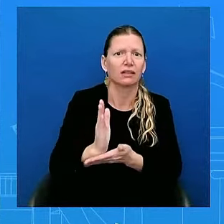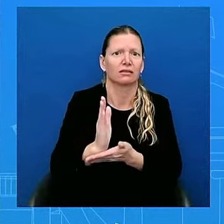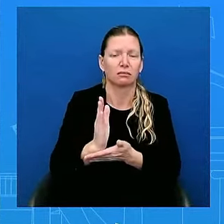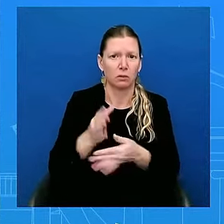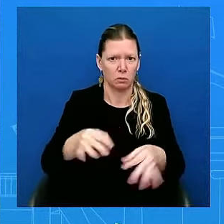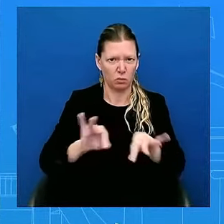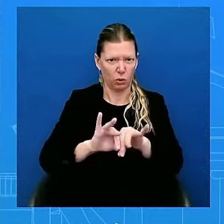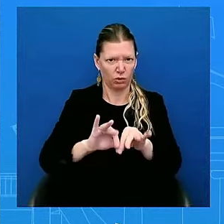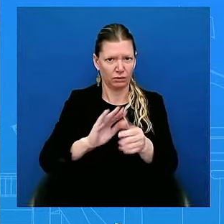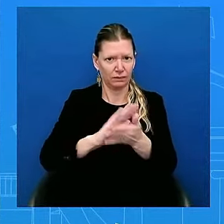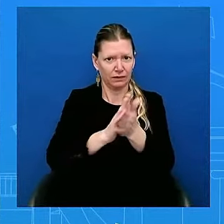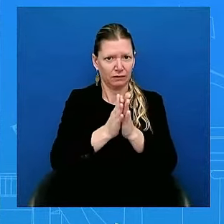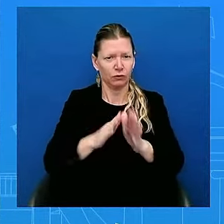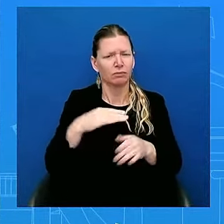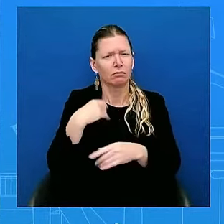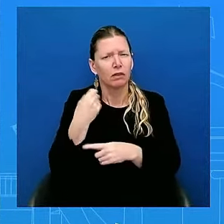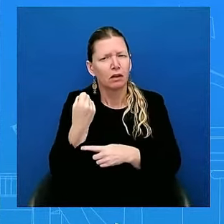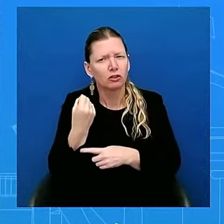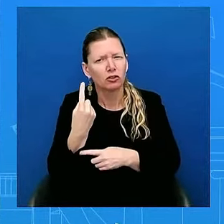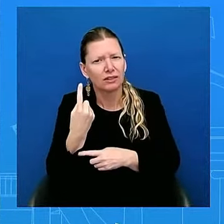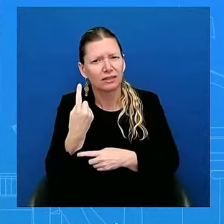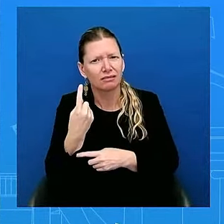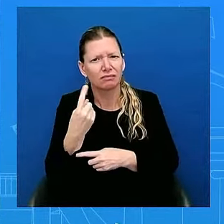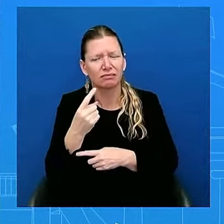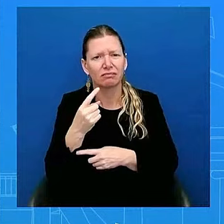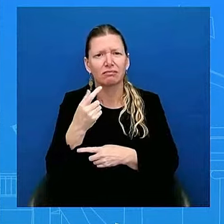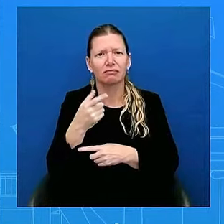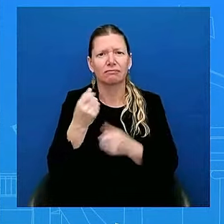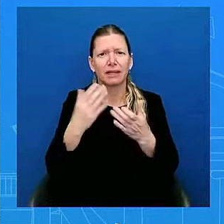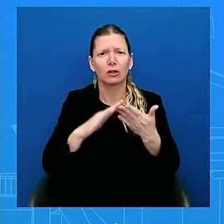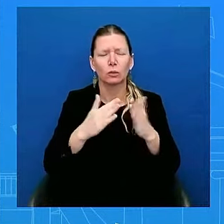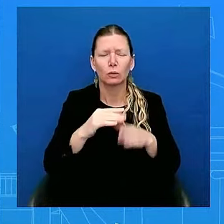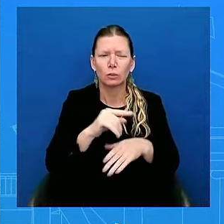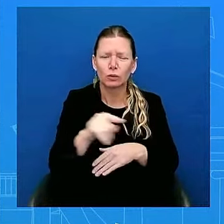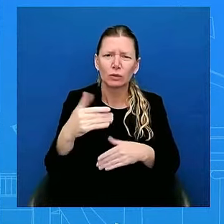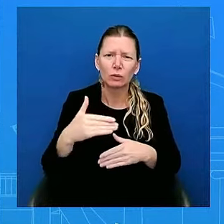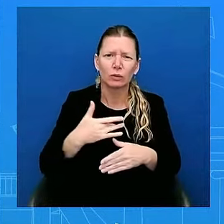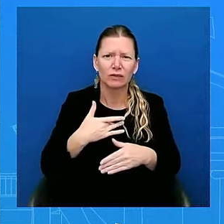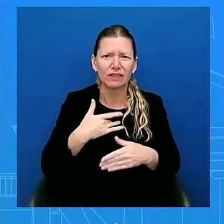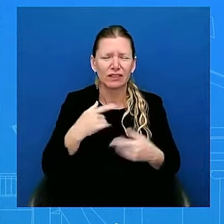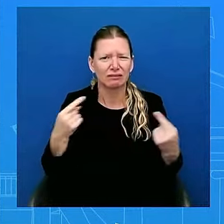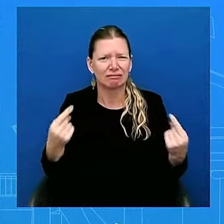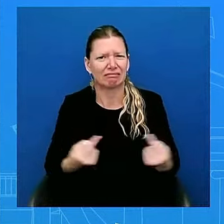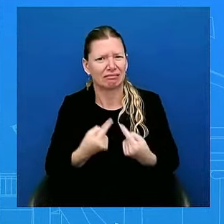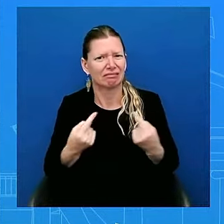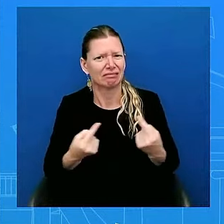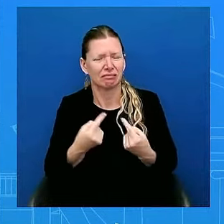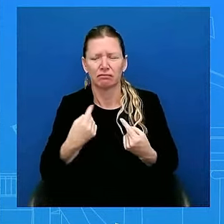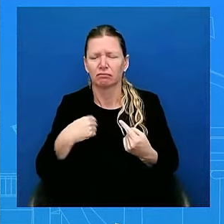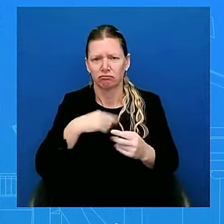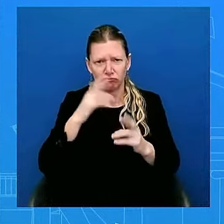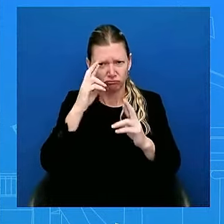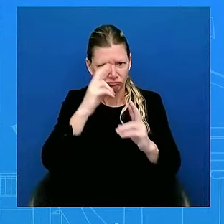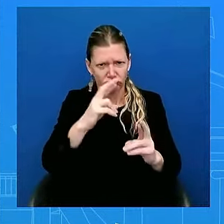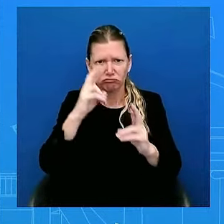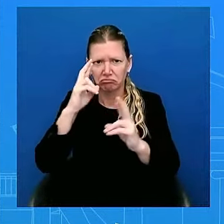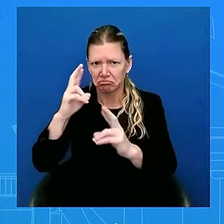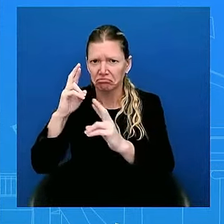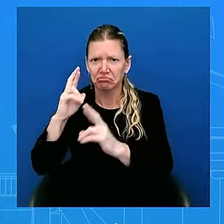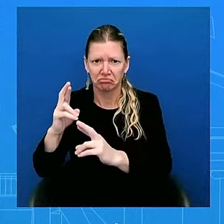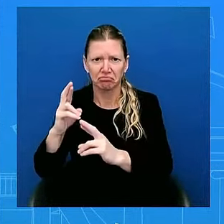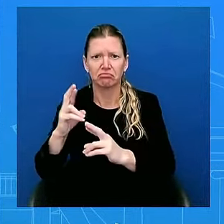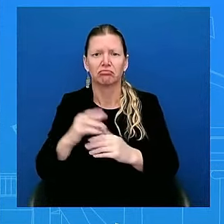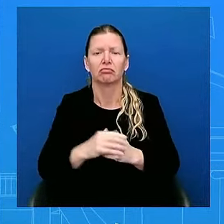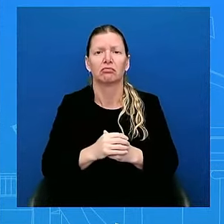And we respect that. And also, in that same vein, we're going to strongly condemn any